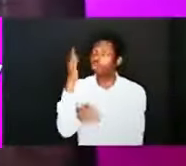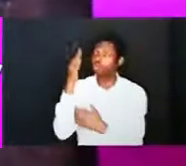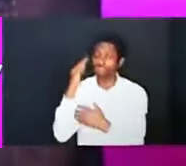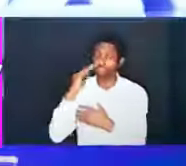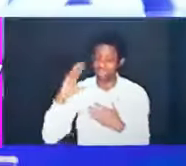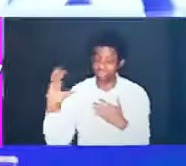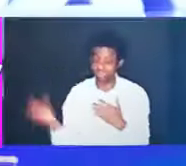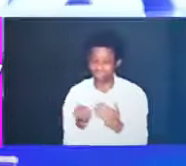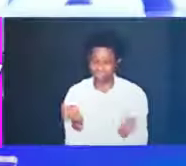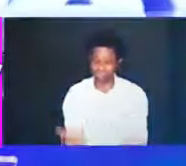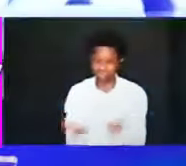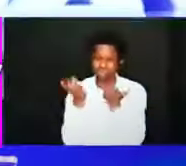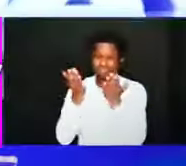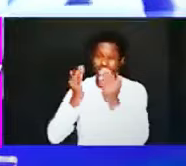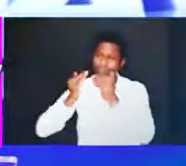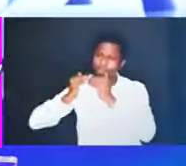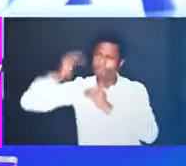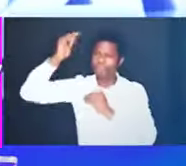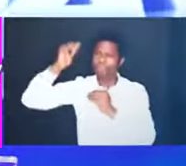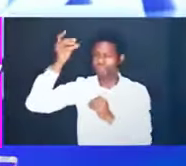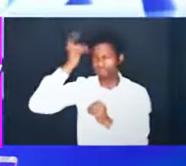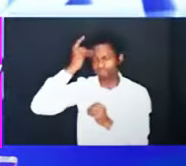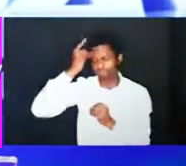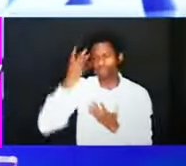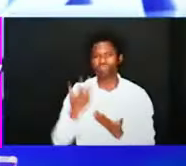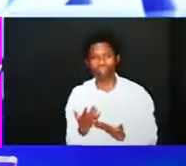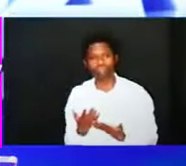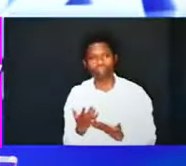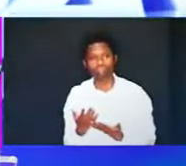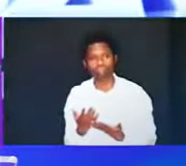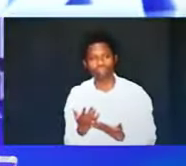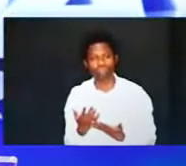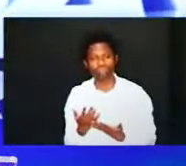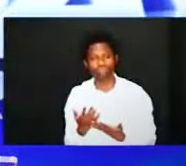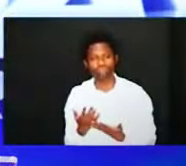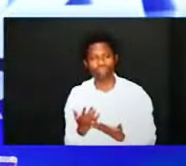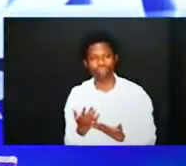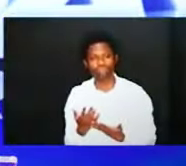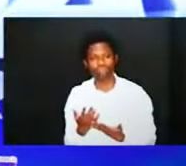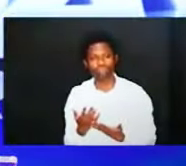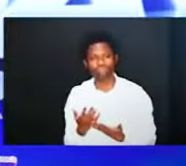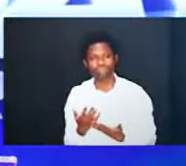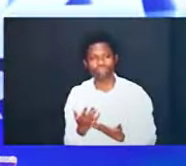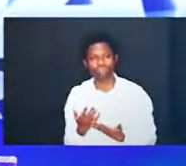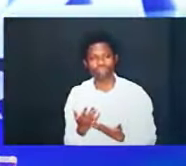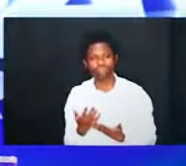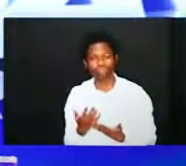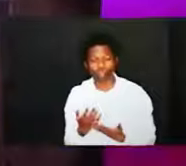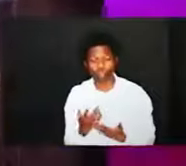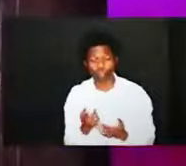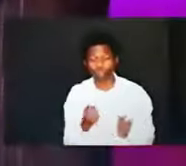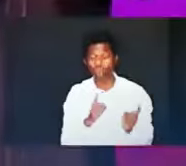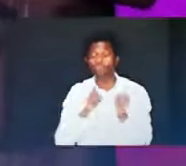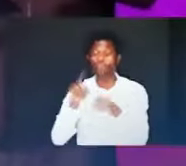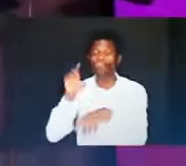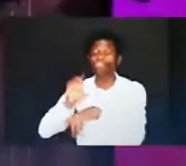so when you hold the microphone in church don't disturb us with demons